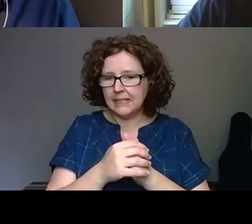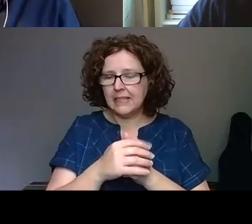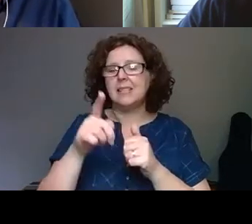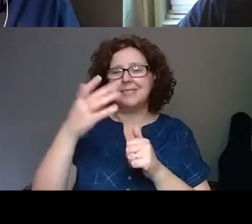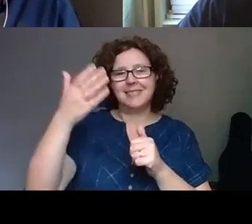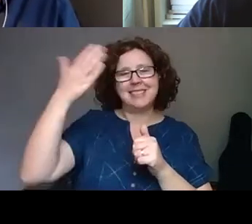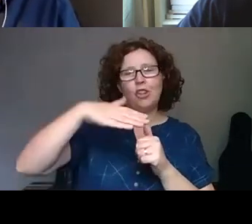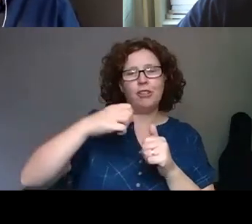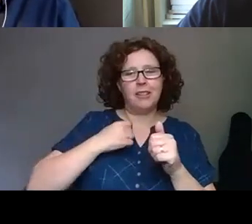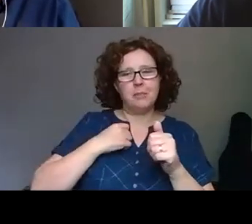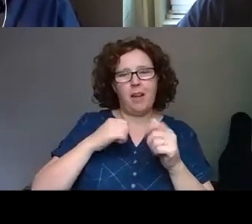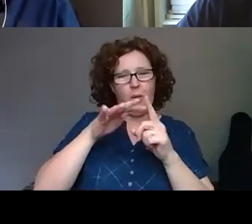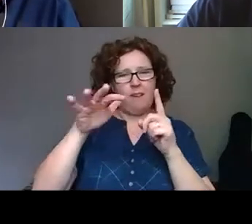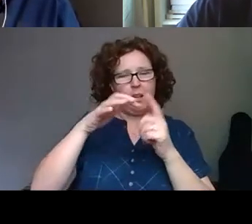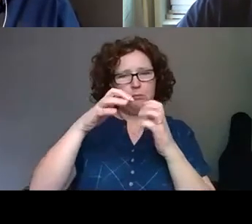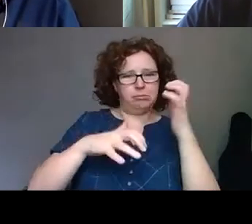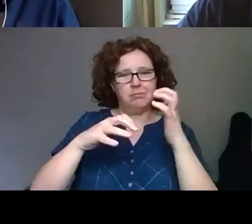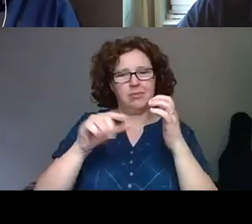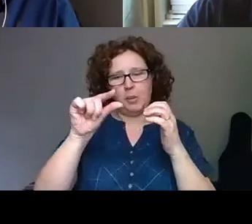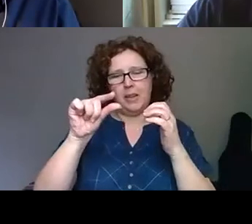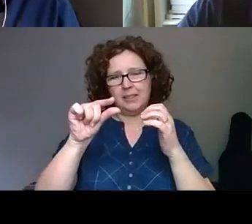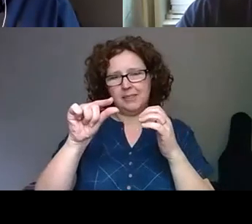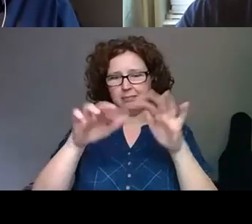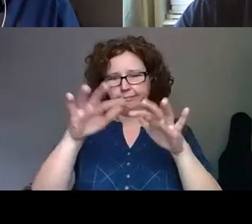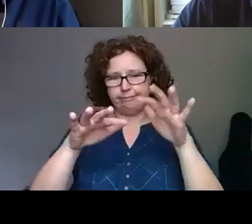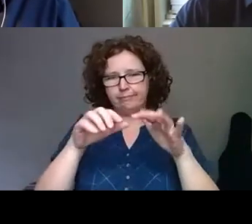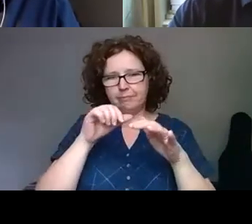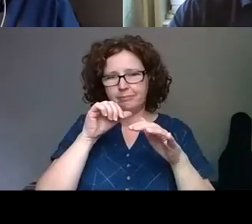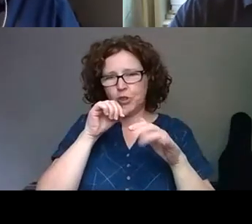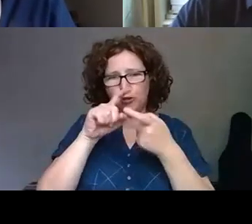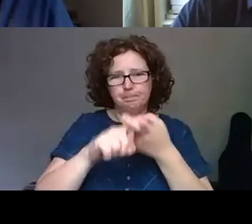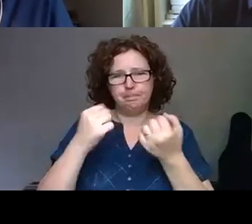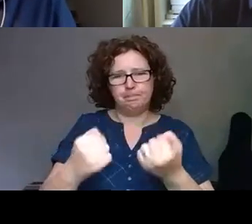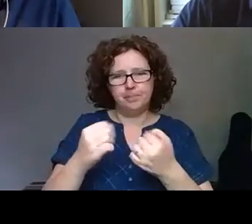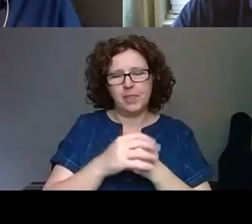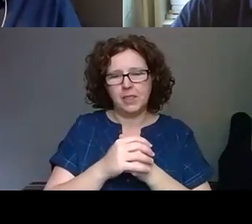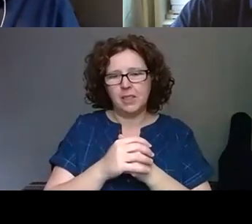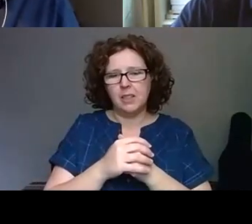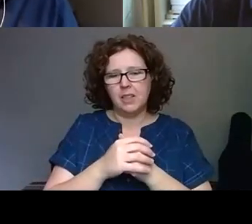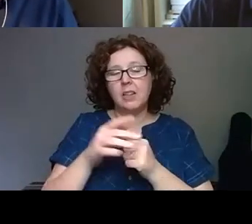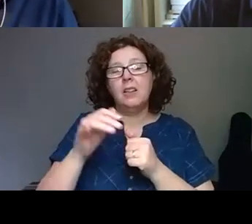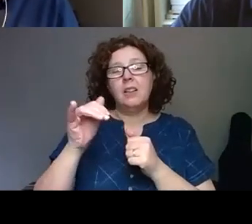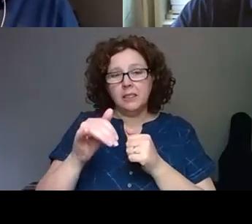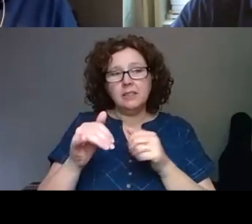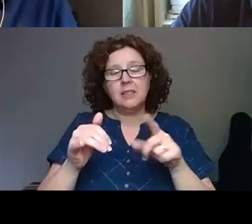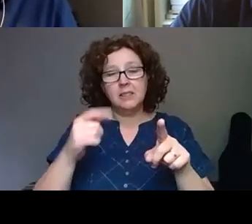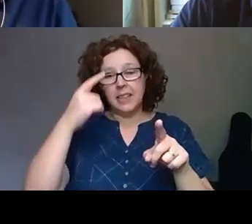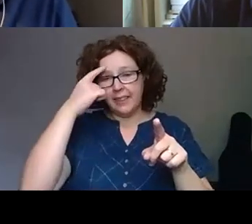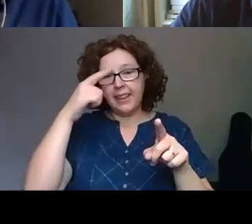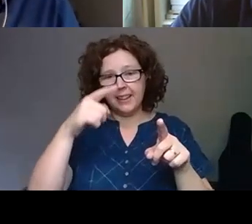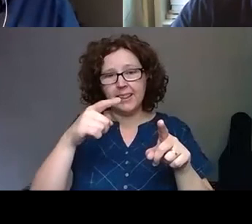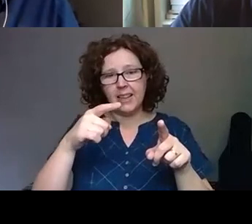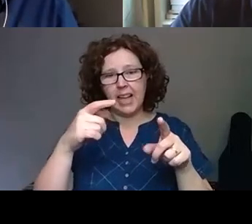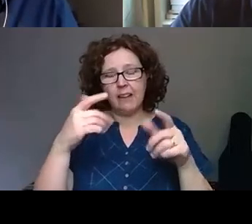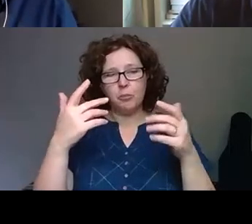Sorry, my connection is a little bit unstable here. I think, yeah, because I have mentioned that